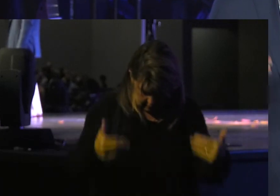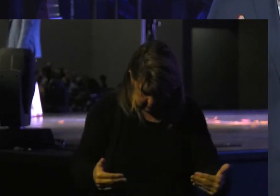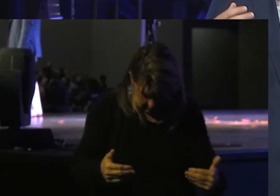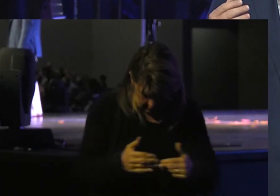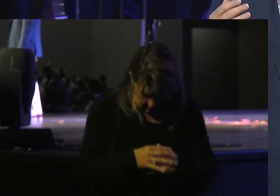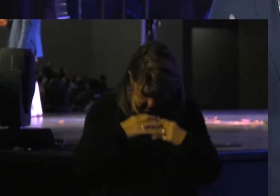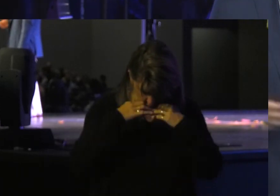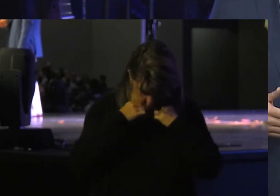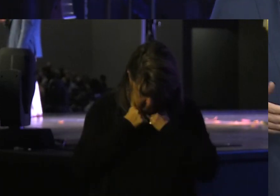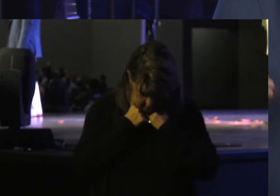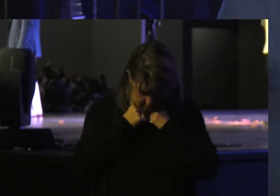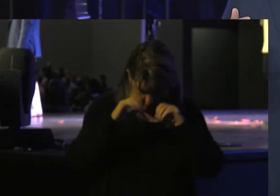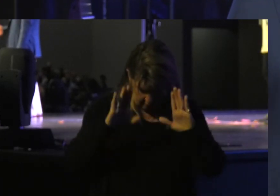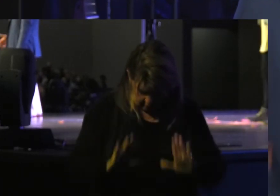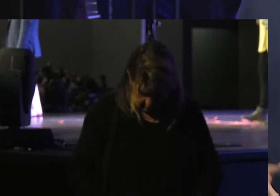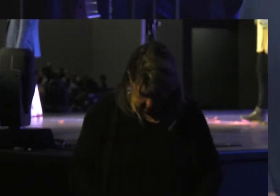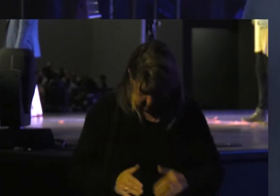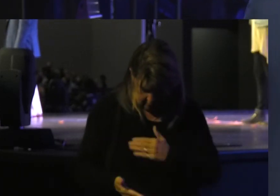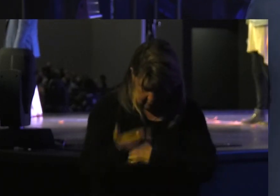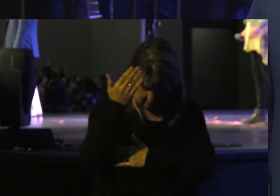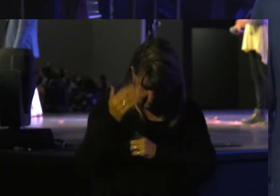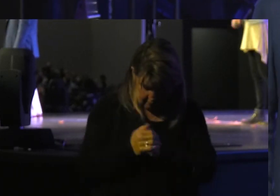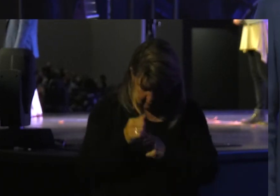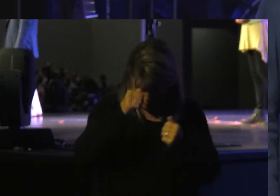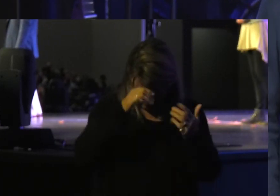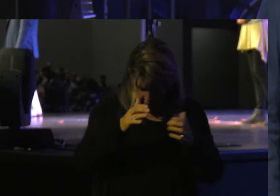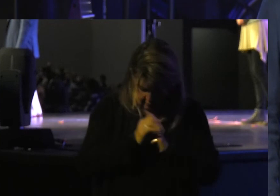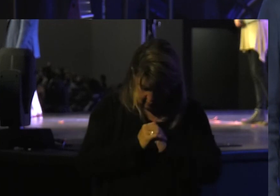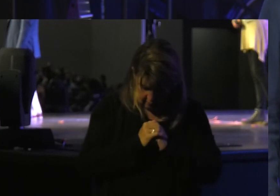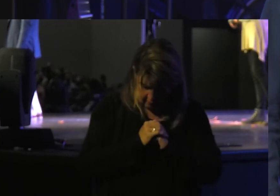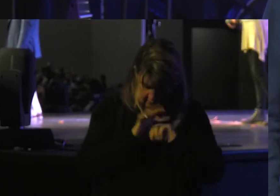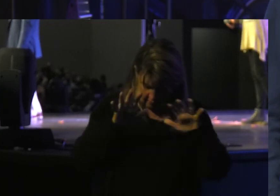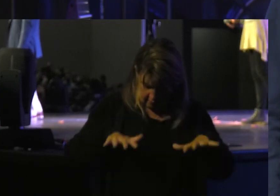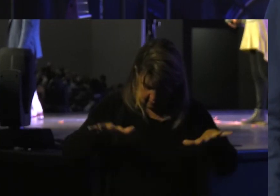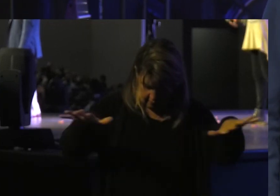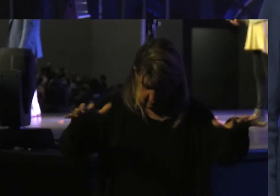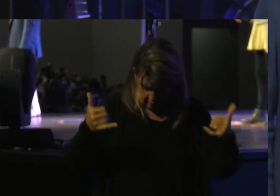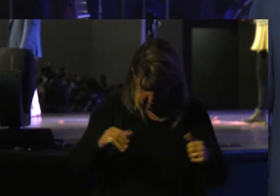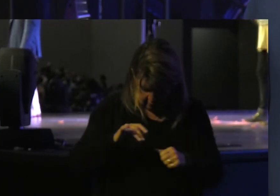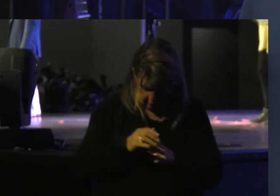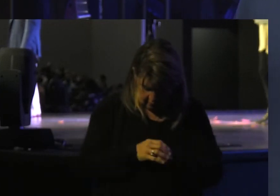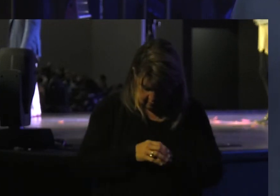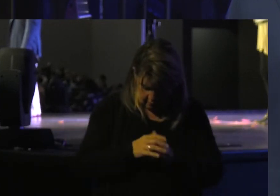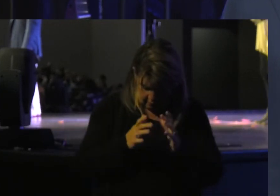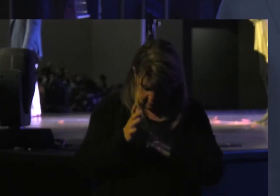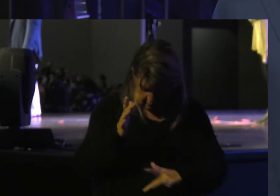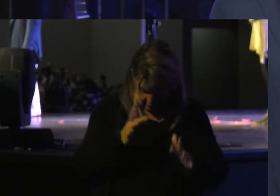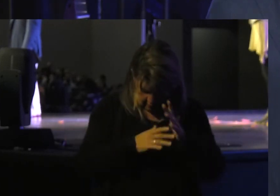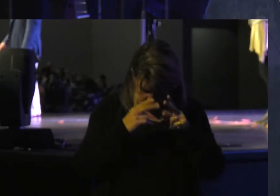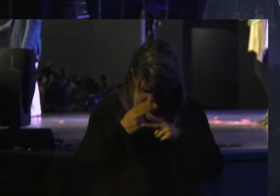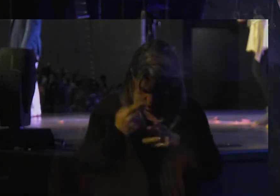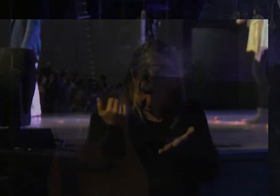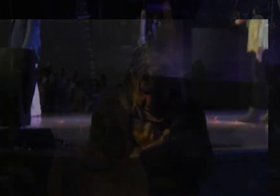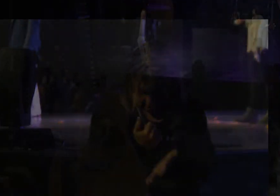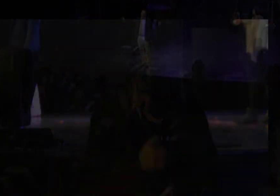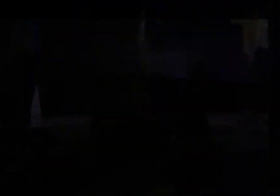Precious Sunday Morning Father You Move Now As Only You Can In Jesus Name Amen Let's